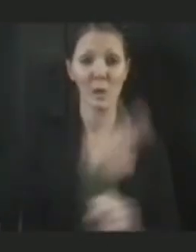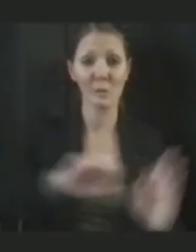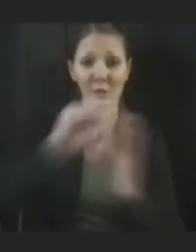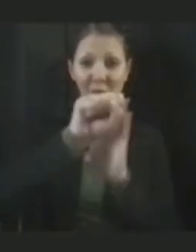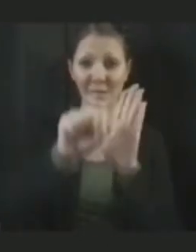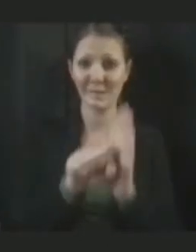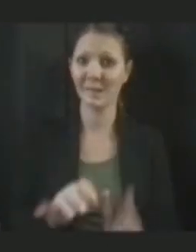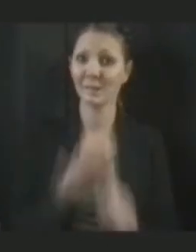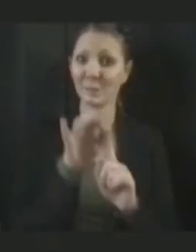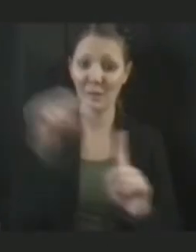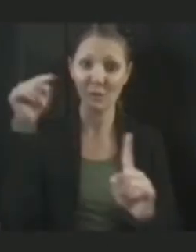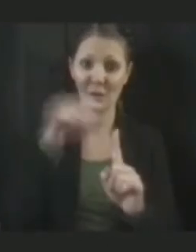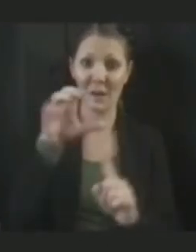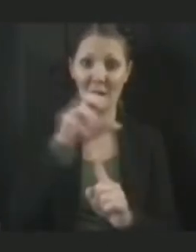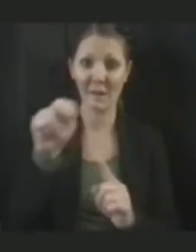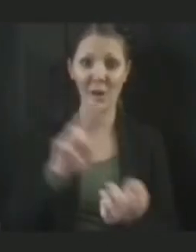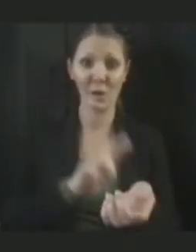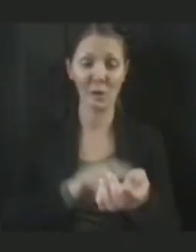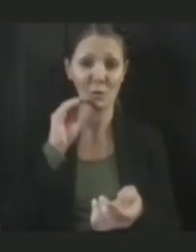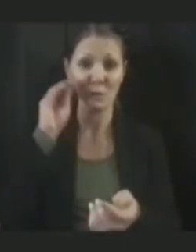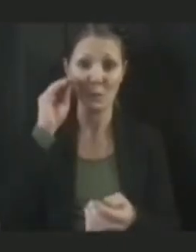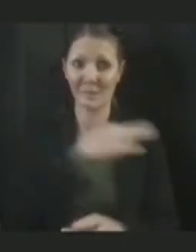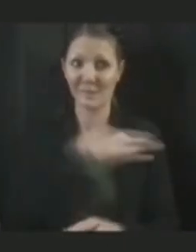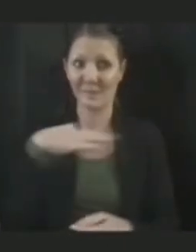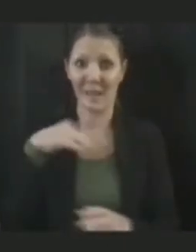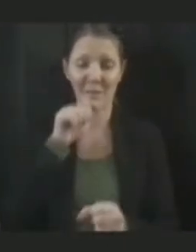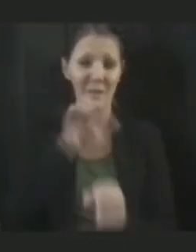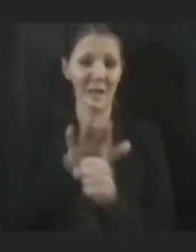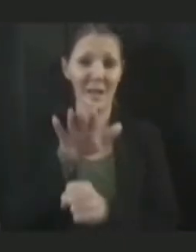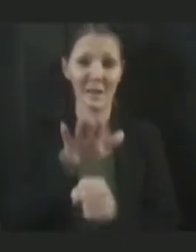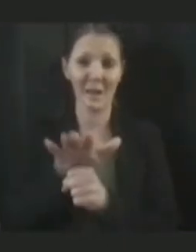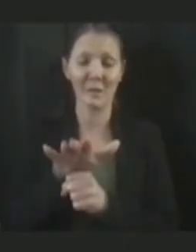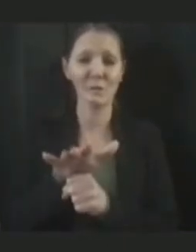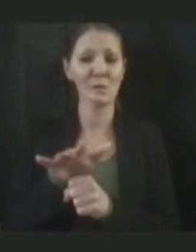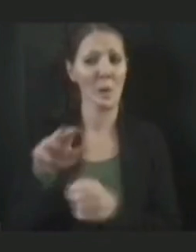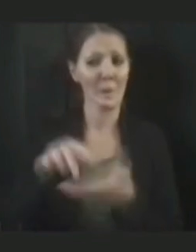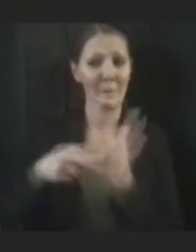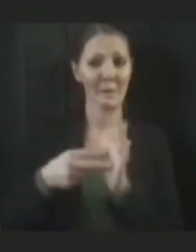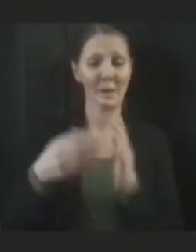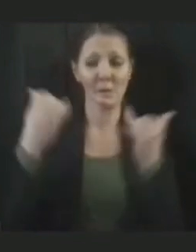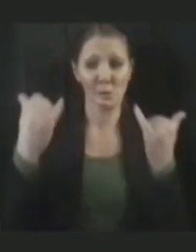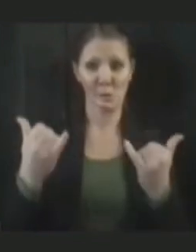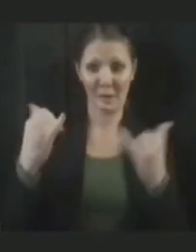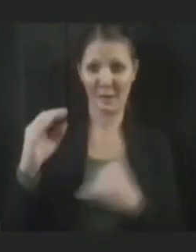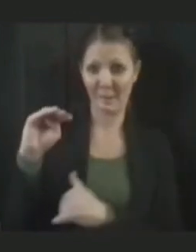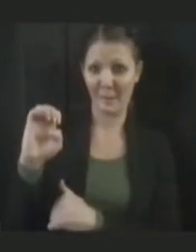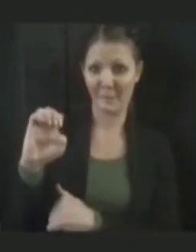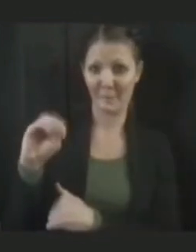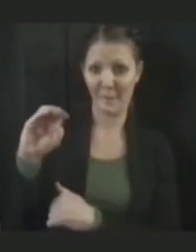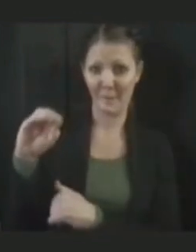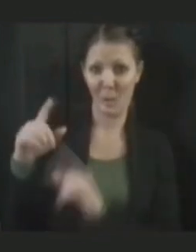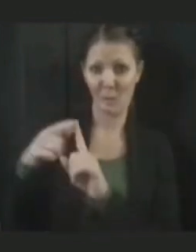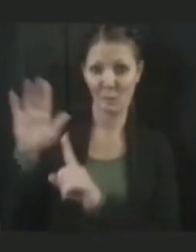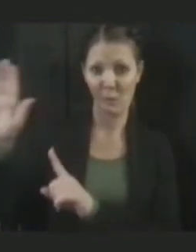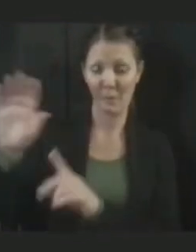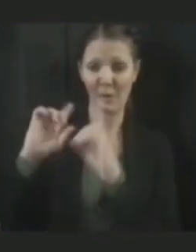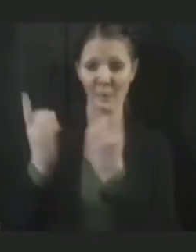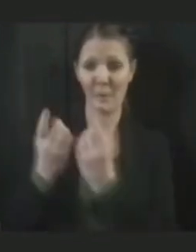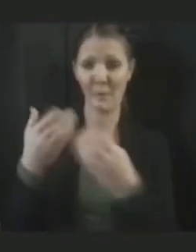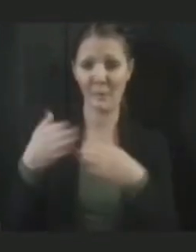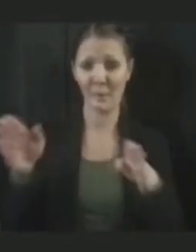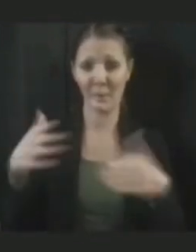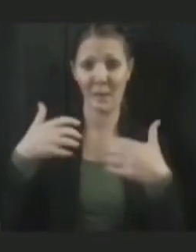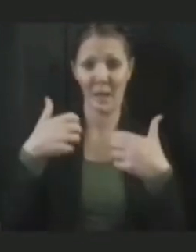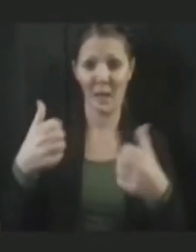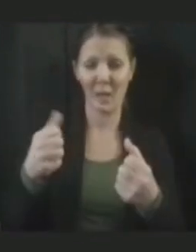homes. And so we don't view the memo that came out today or the guidance document from the Department of Public Health in any way, shape or form